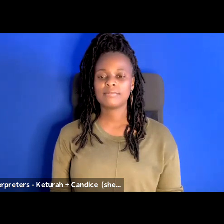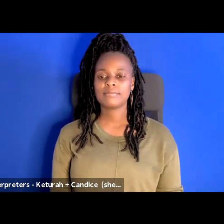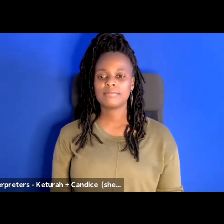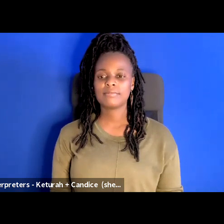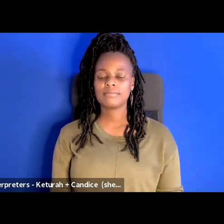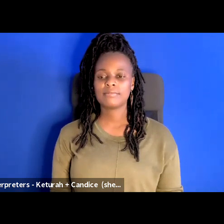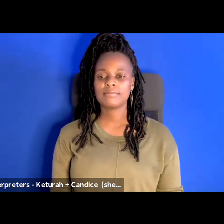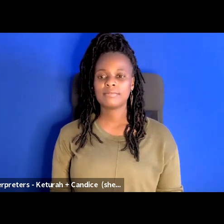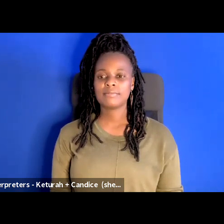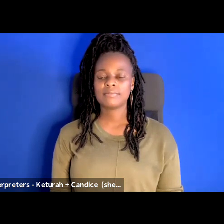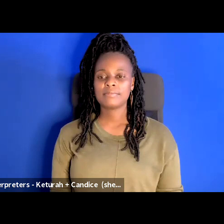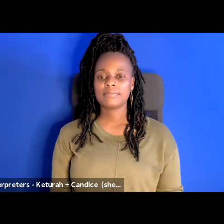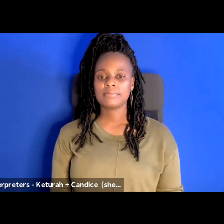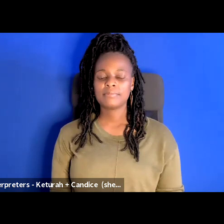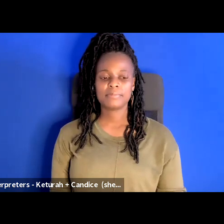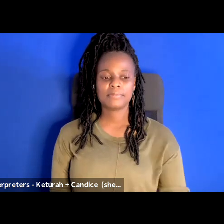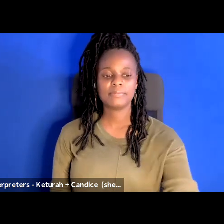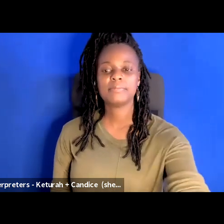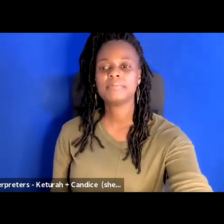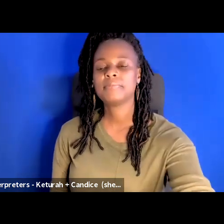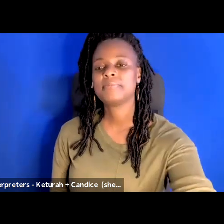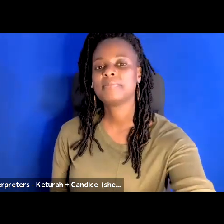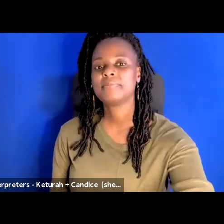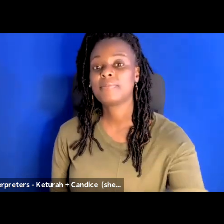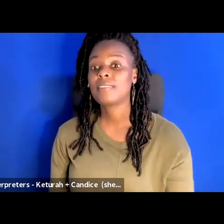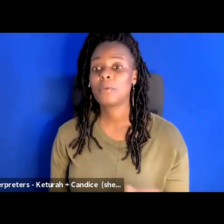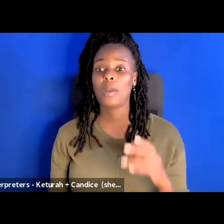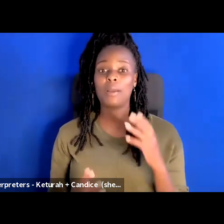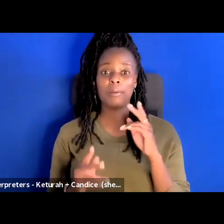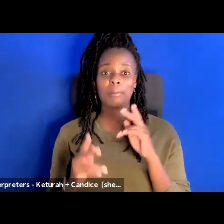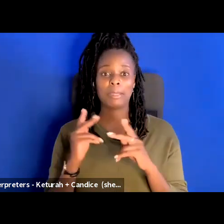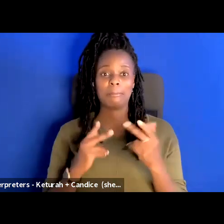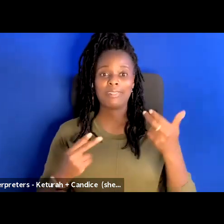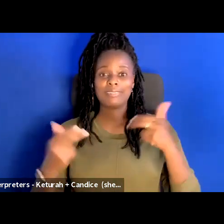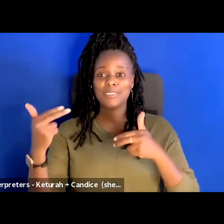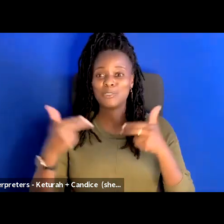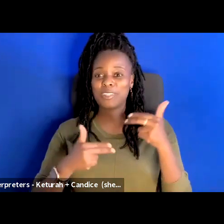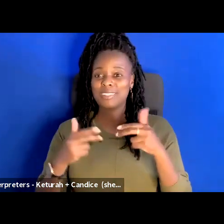Okay, I'm just gonna let folks come on in, oh, they're coming in so quick, I love it.